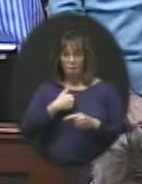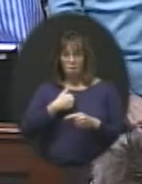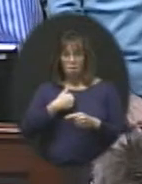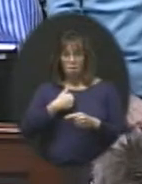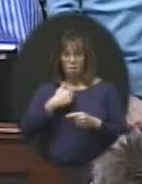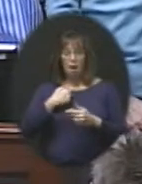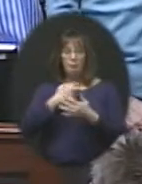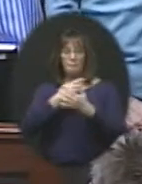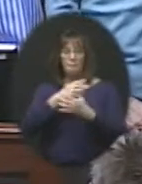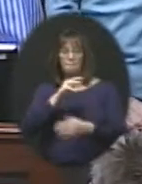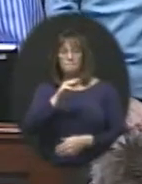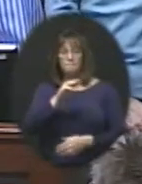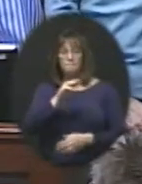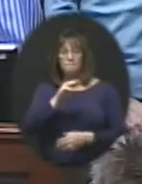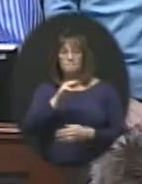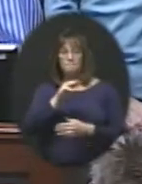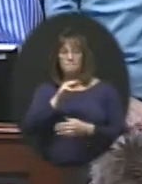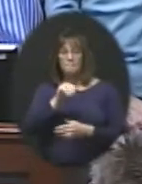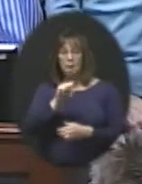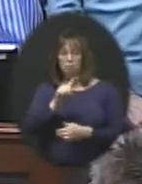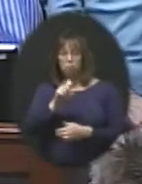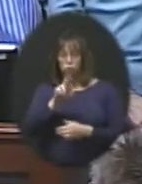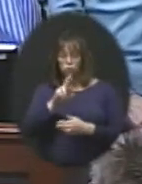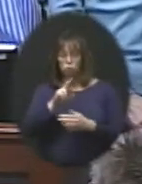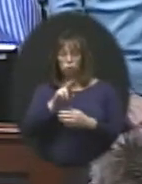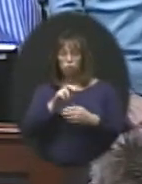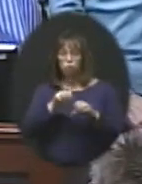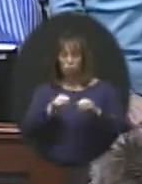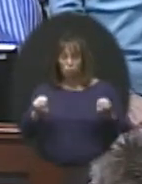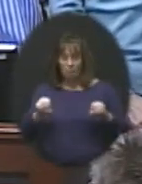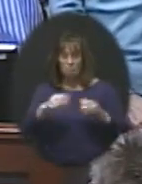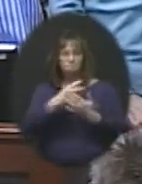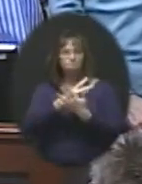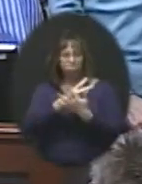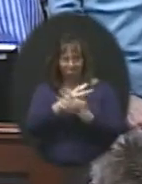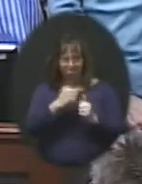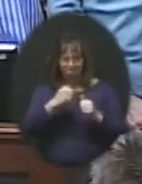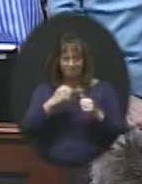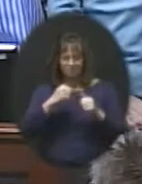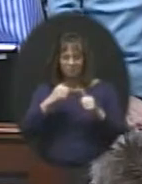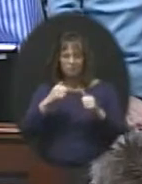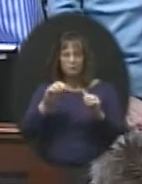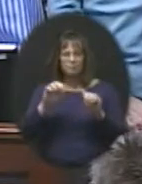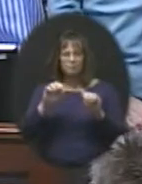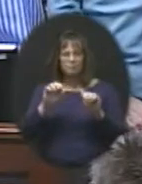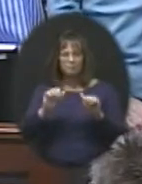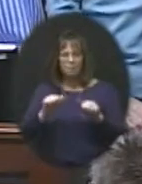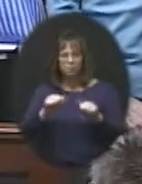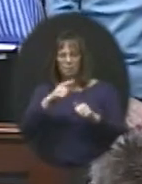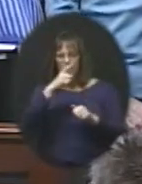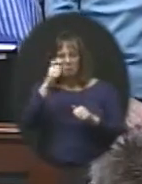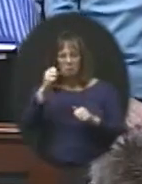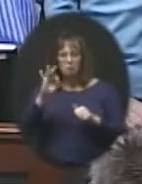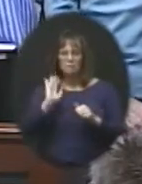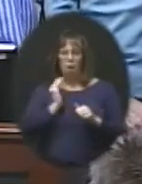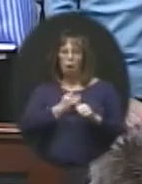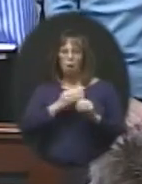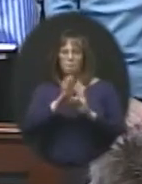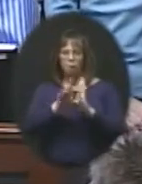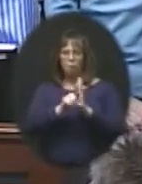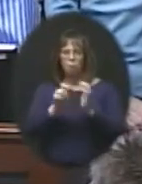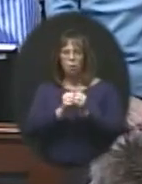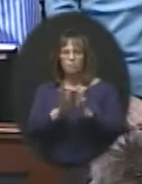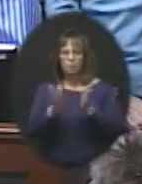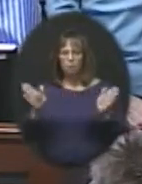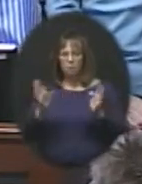getting master's degrees. And this was made possible because of our background with public